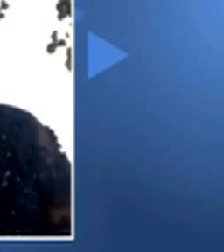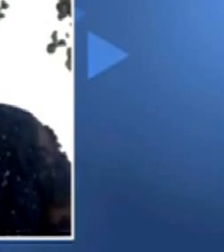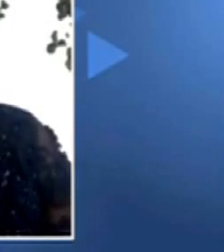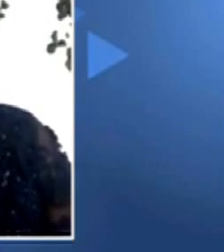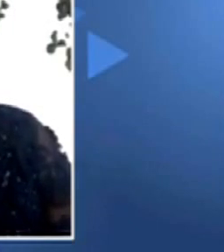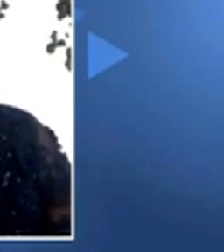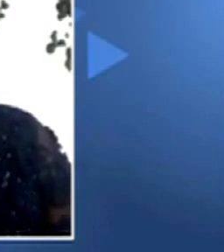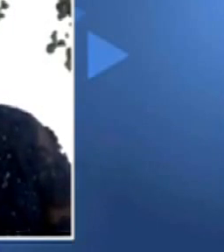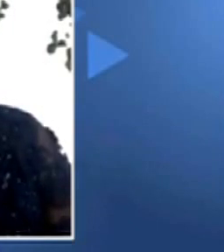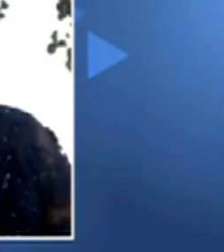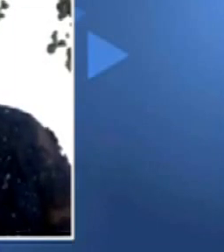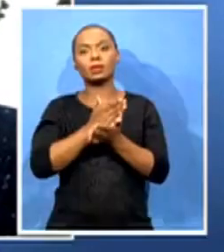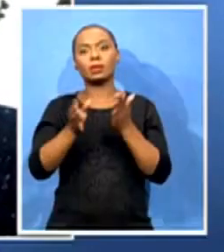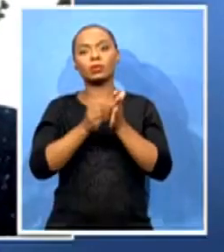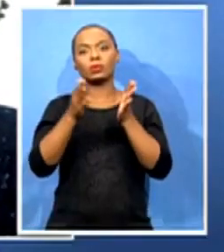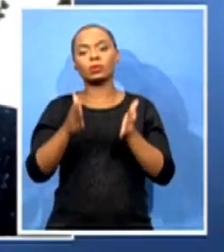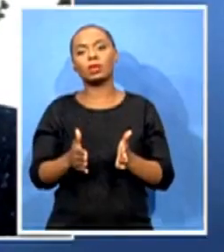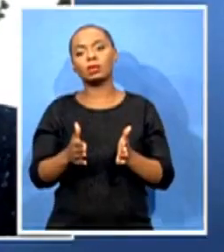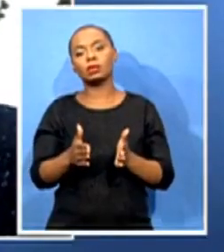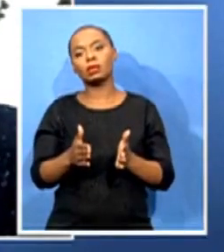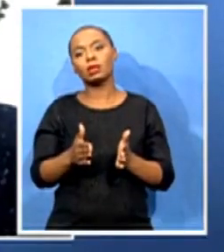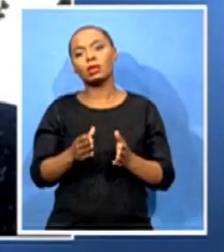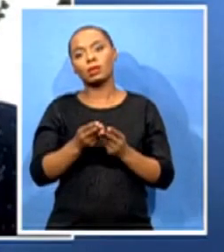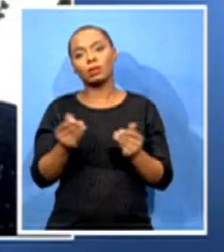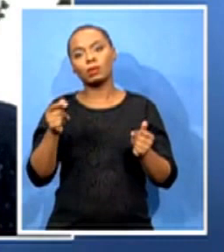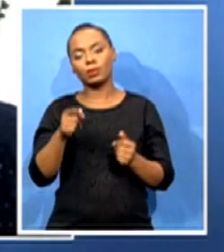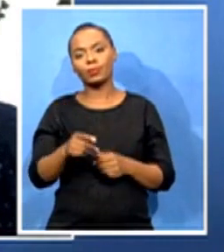Wuhan. What are some of your reflections and lessons that have been learned?